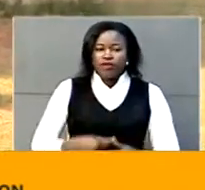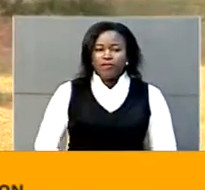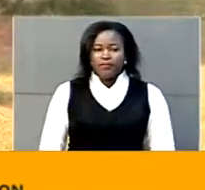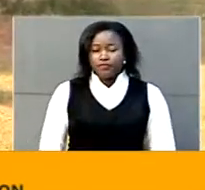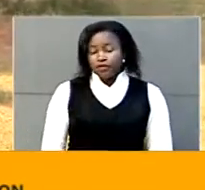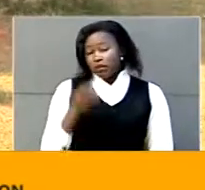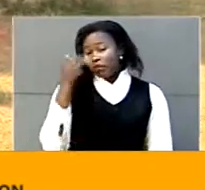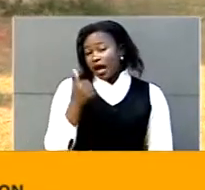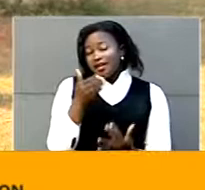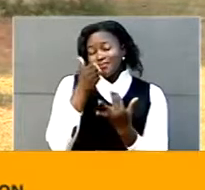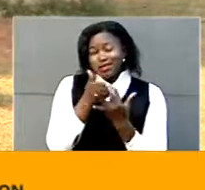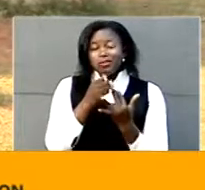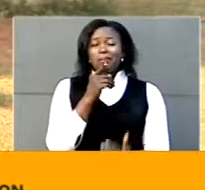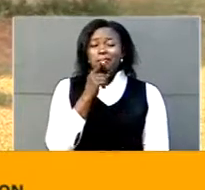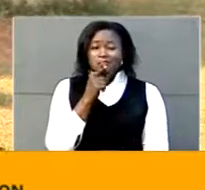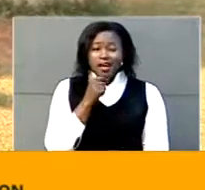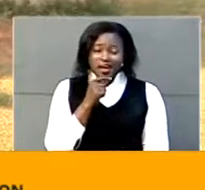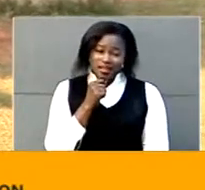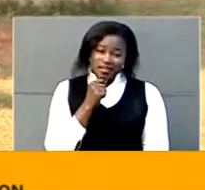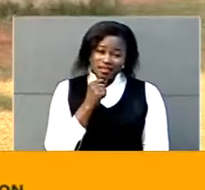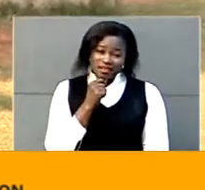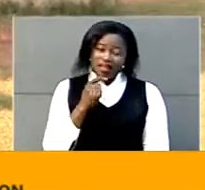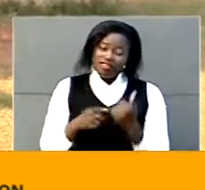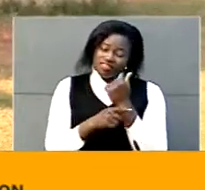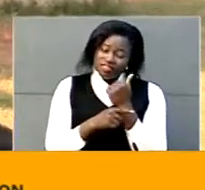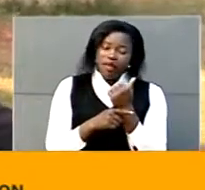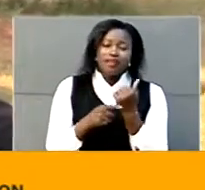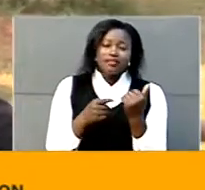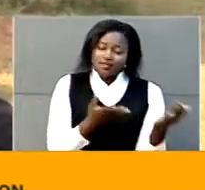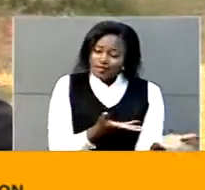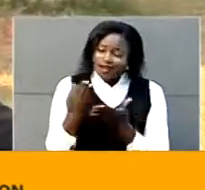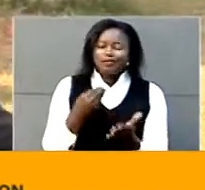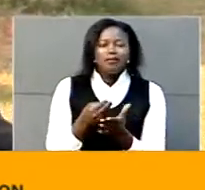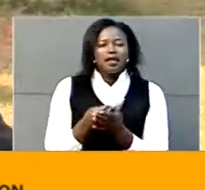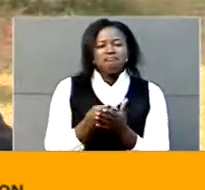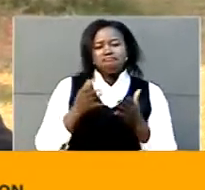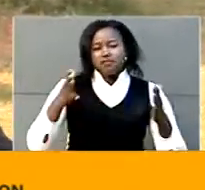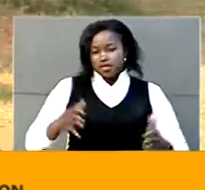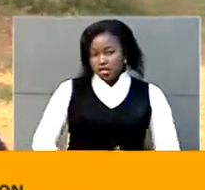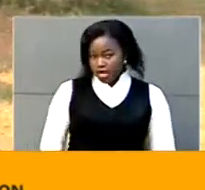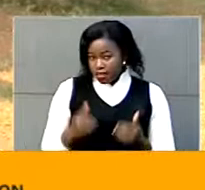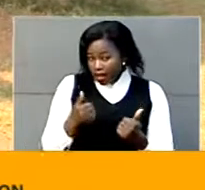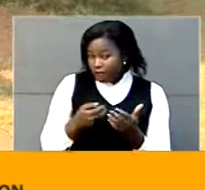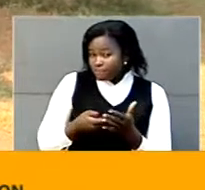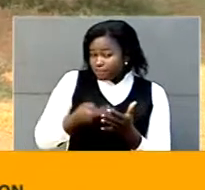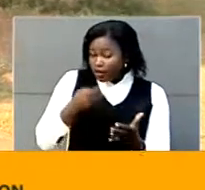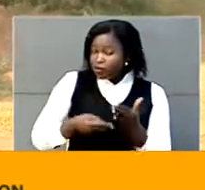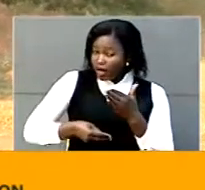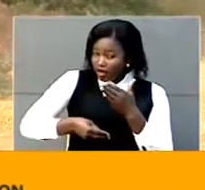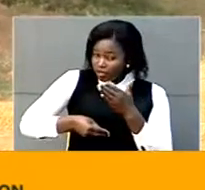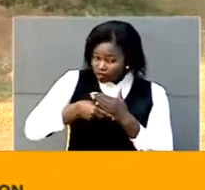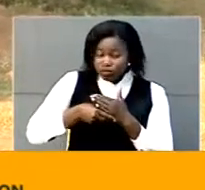middlemen take a lot of money away from our farmers so by bringing value addition facilities